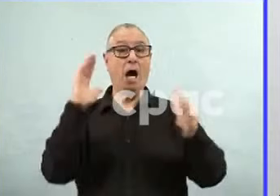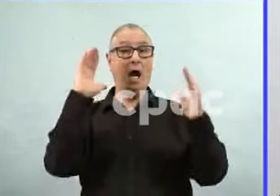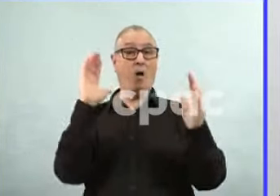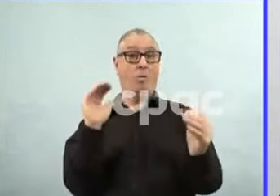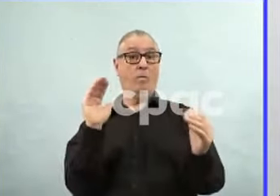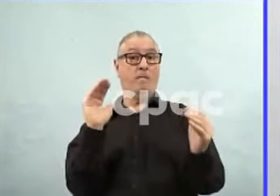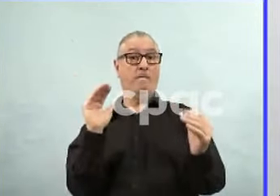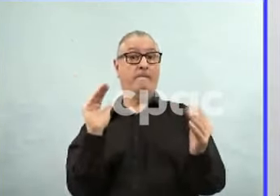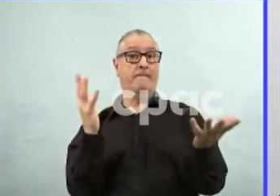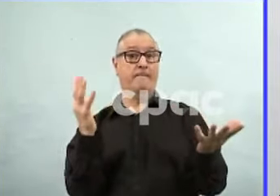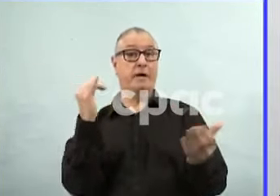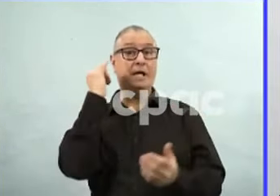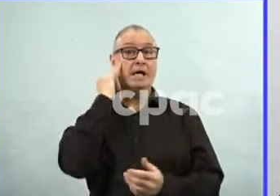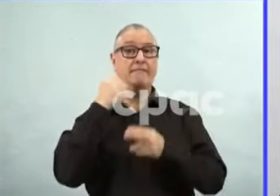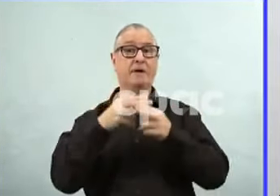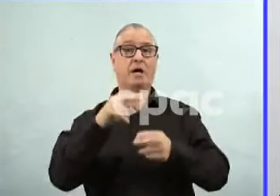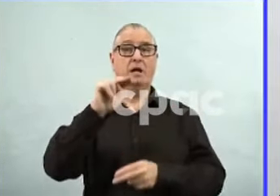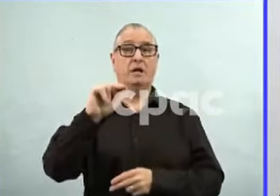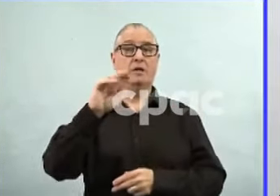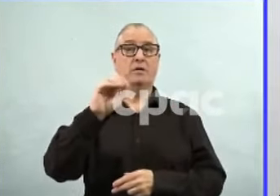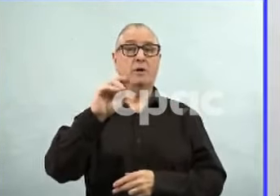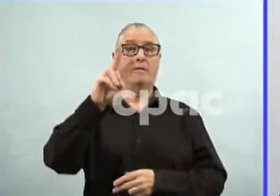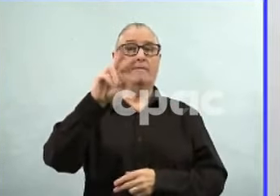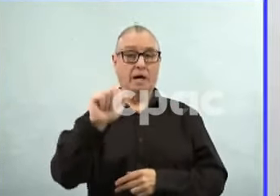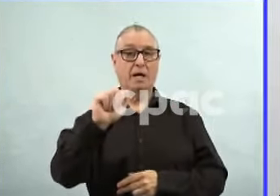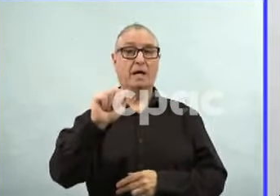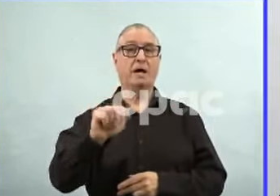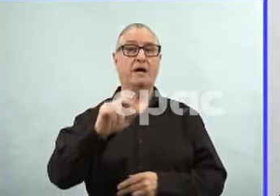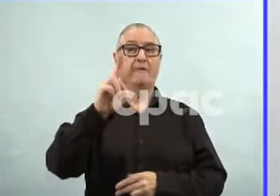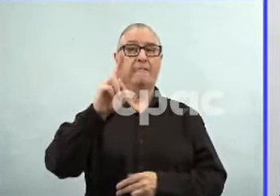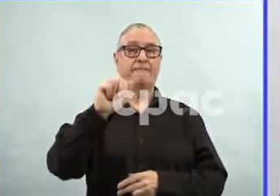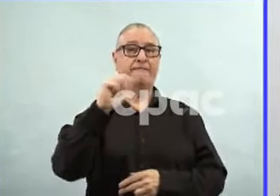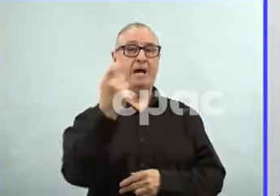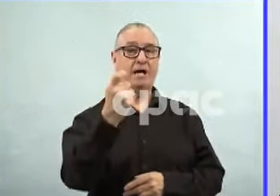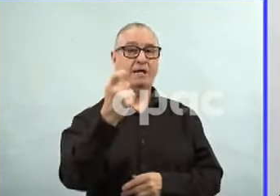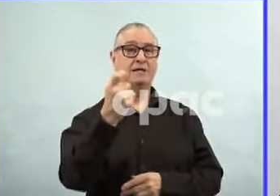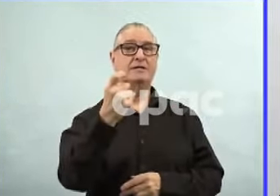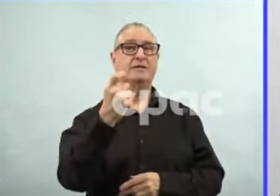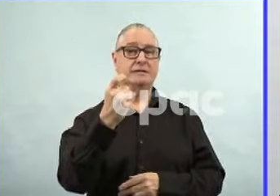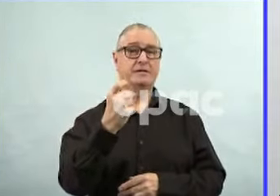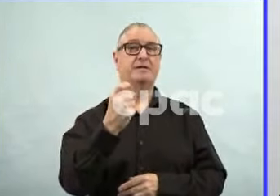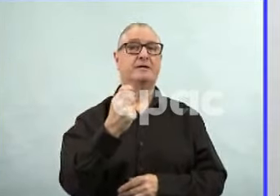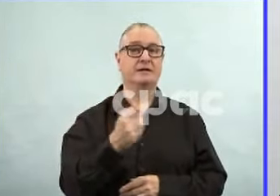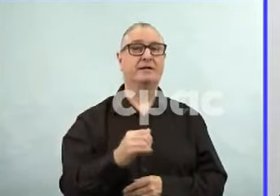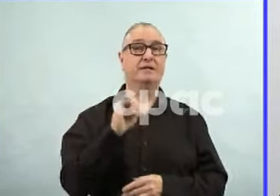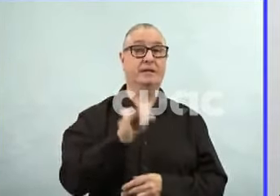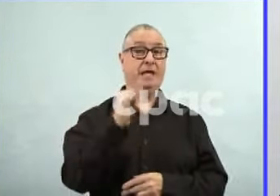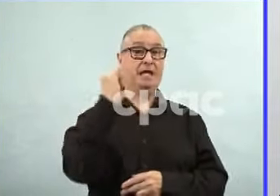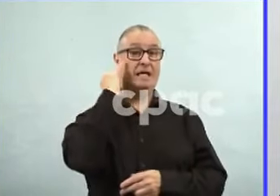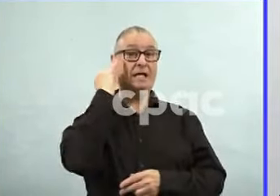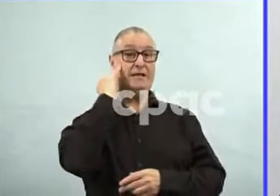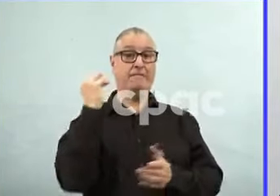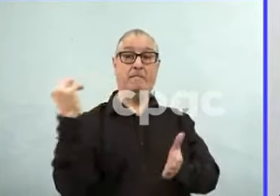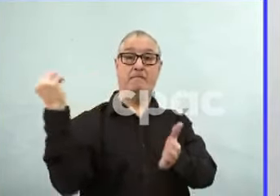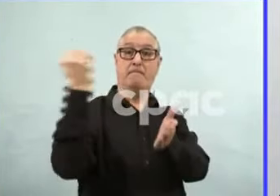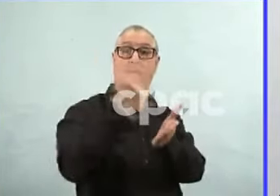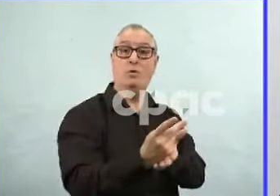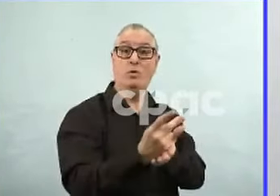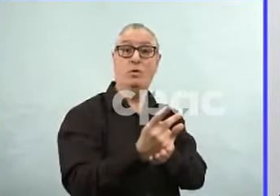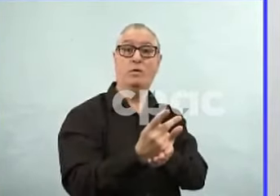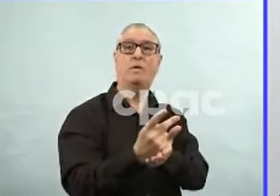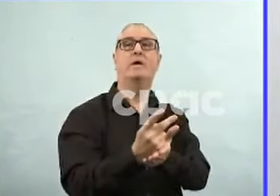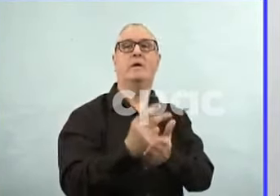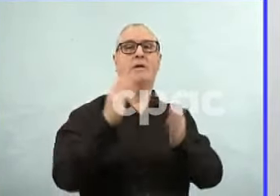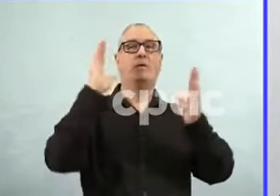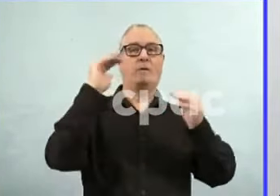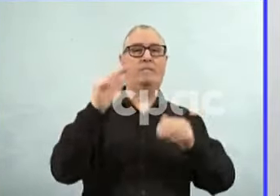approved by Health Canada, that we'll see a number of people come forward to get that one as well, because it does use a